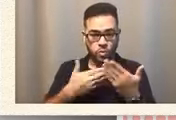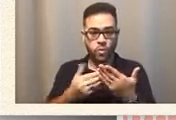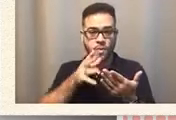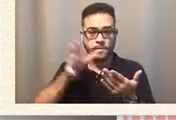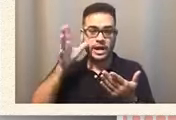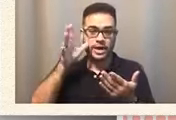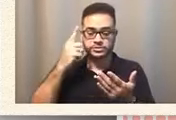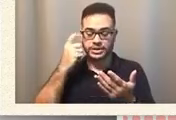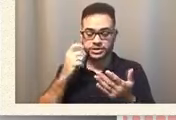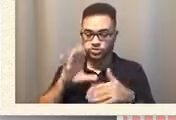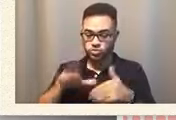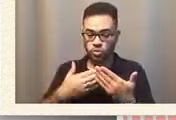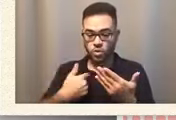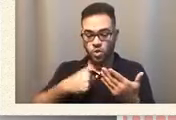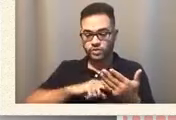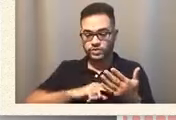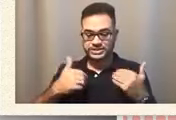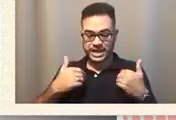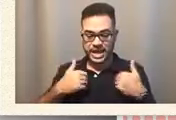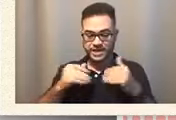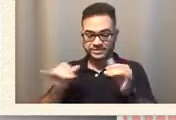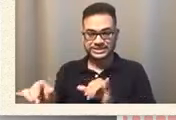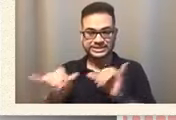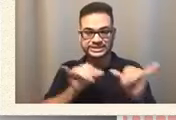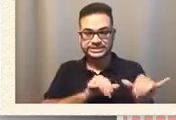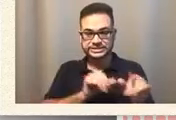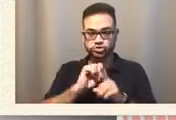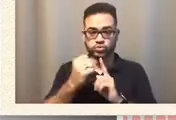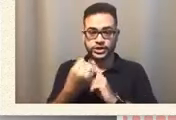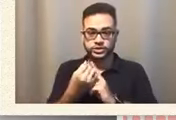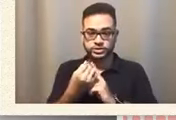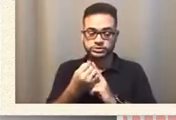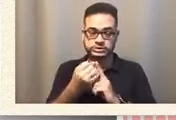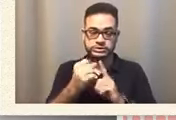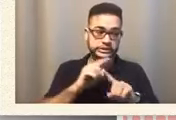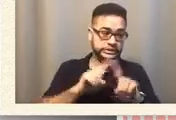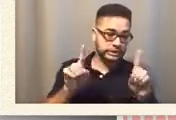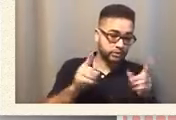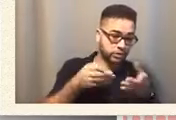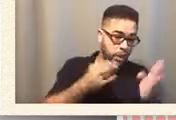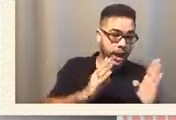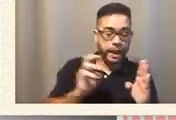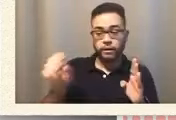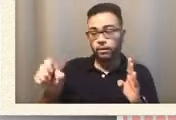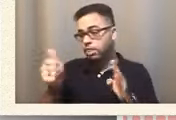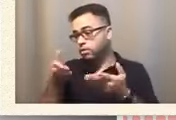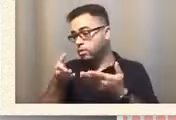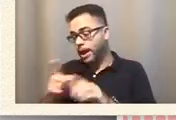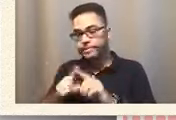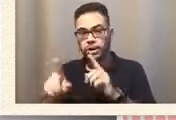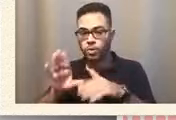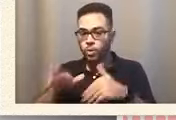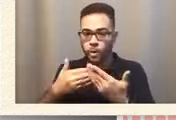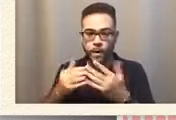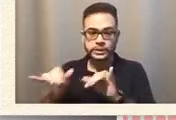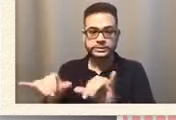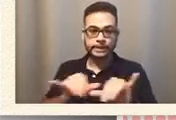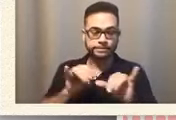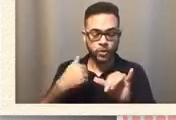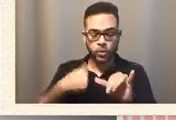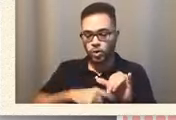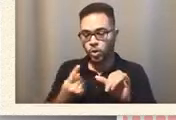of us have this, the same situation, different way or another way, but we always, you know, struggle in some way and some another.